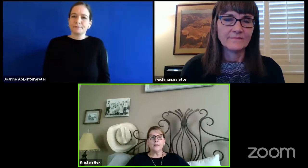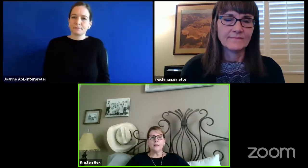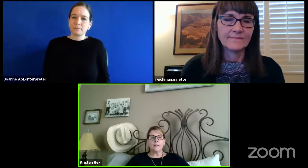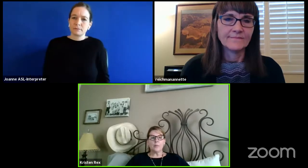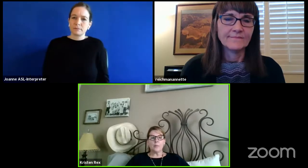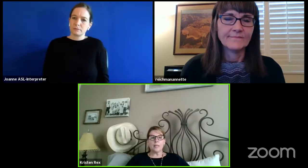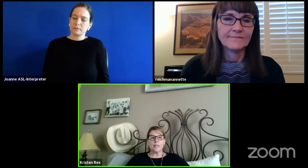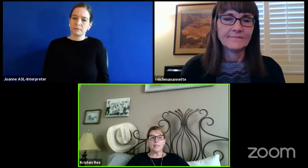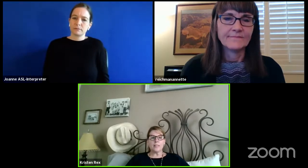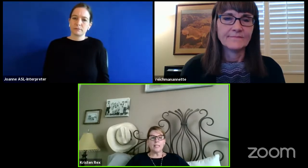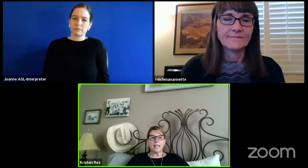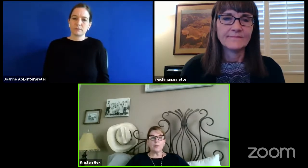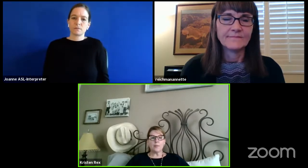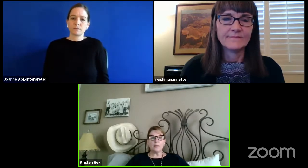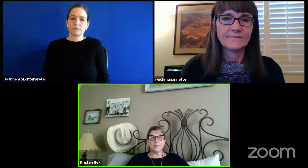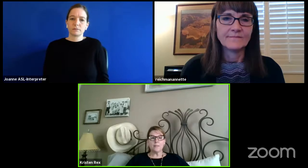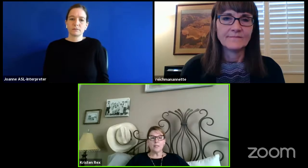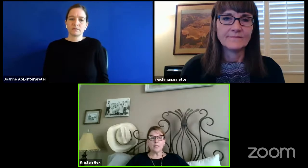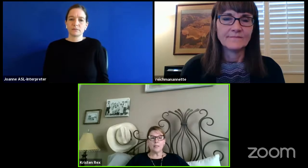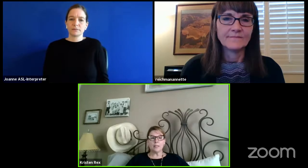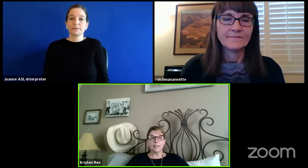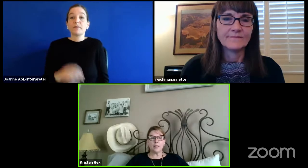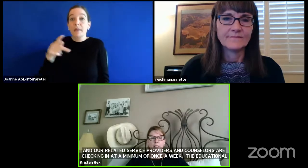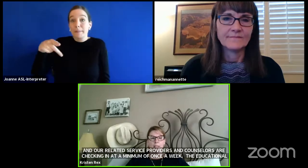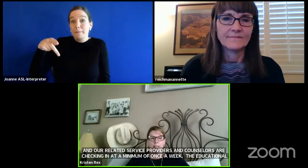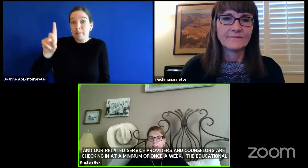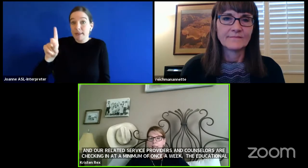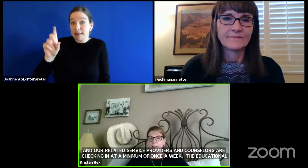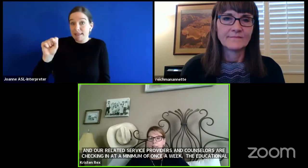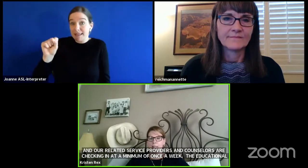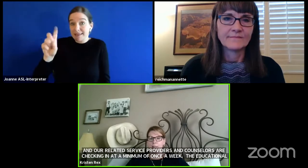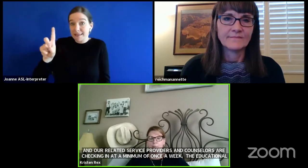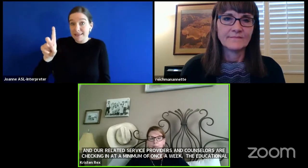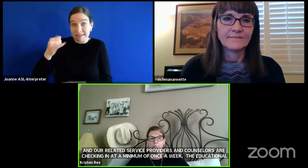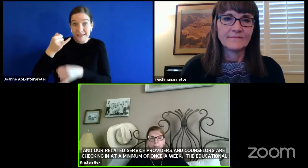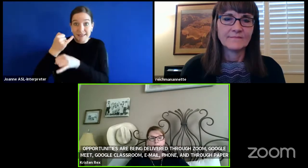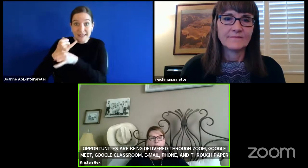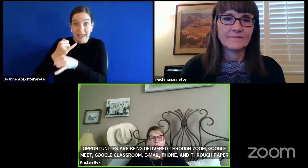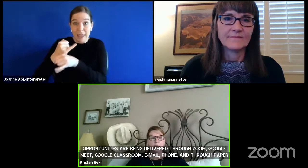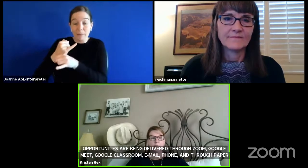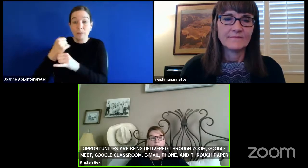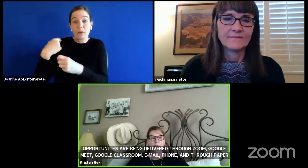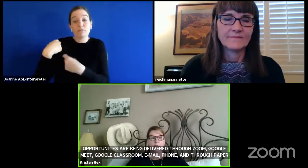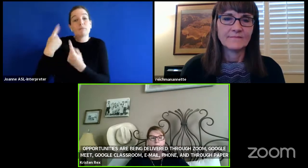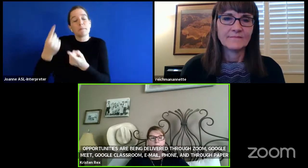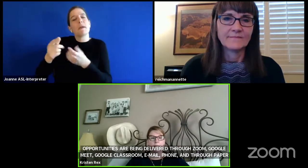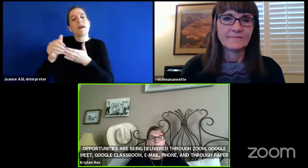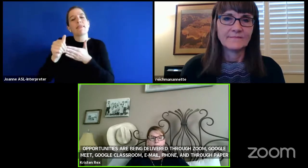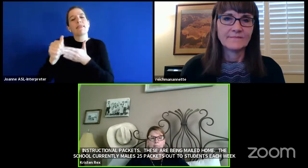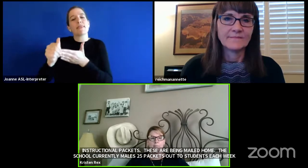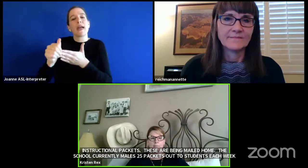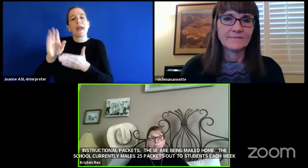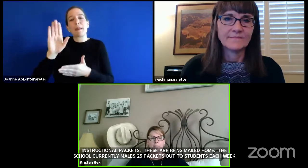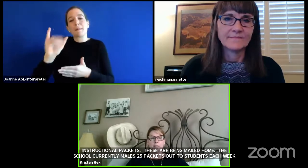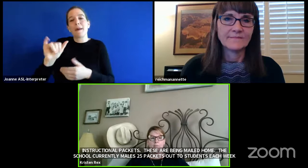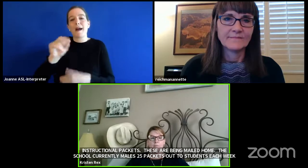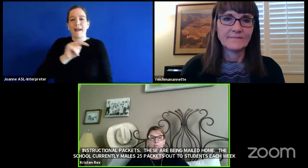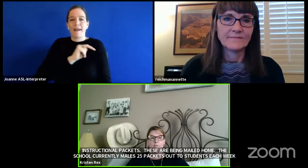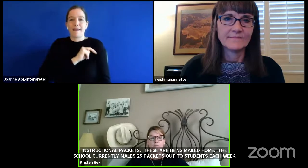The PDSD campus has been led by Nancy Alexander, Amber Apkinetis,